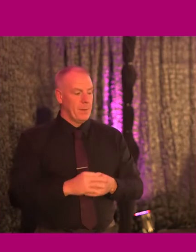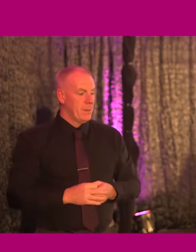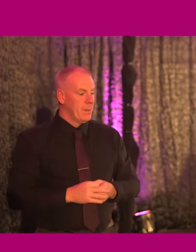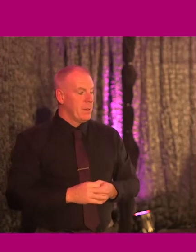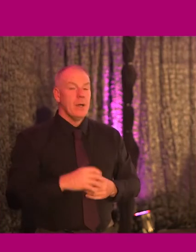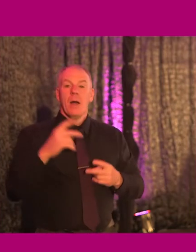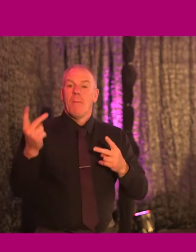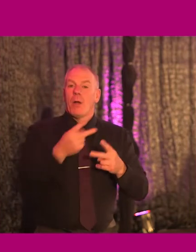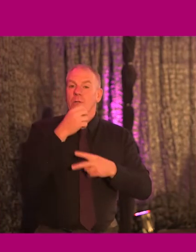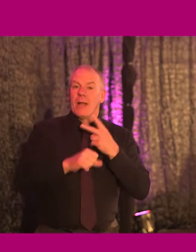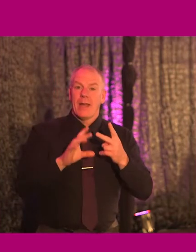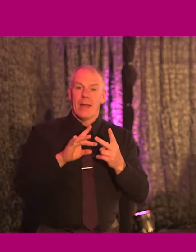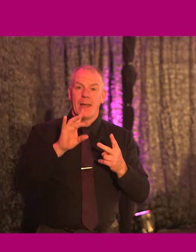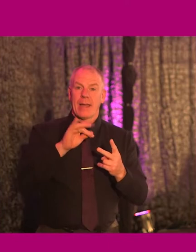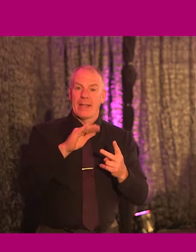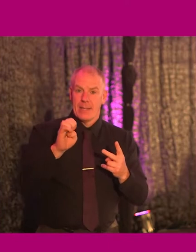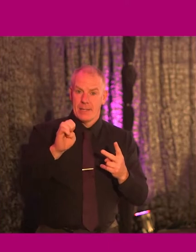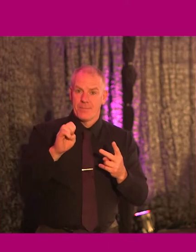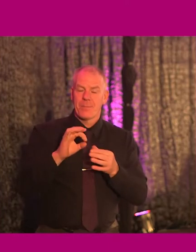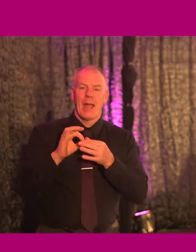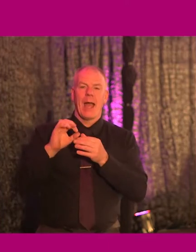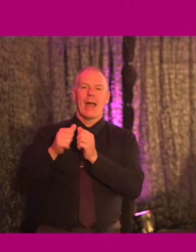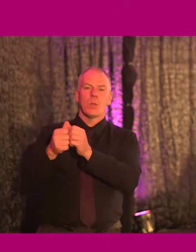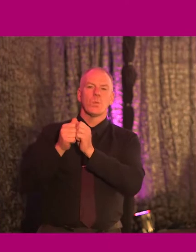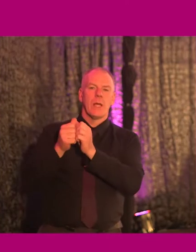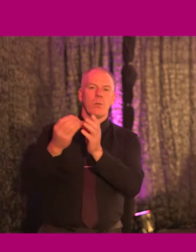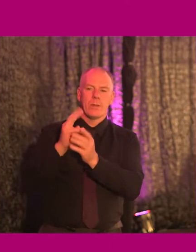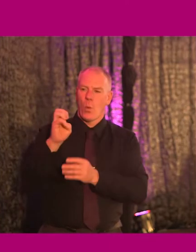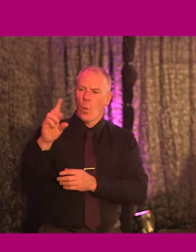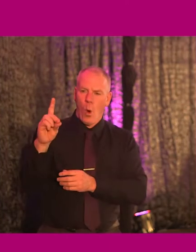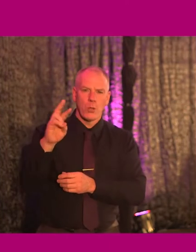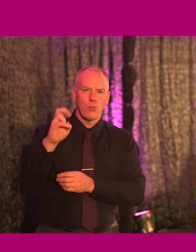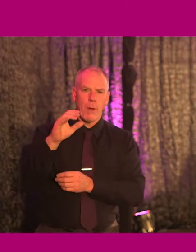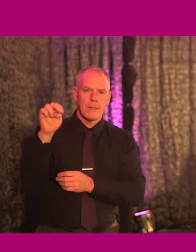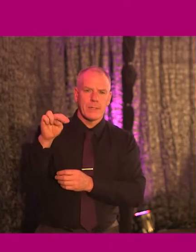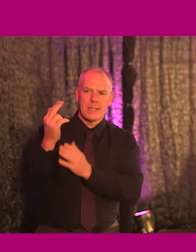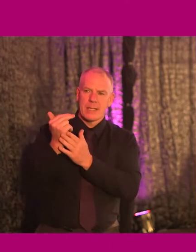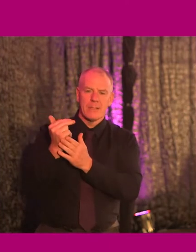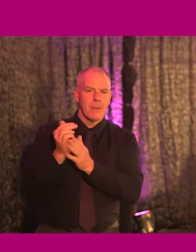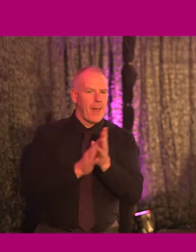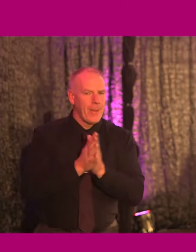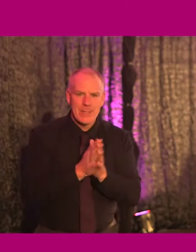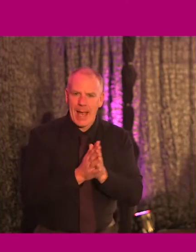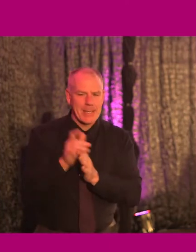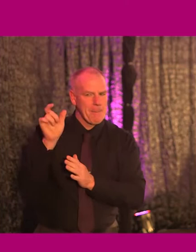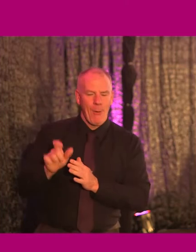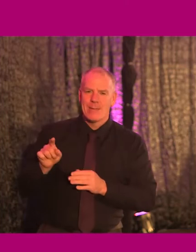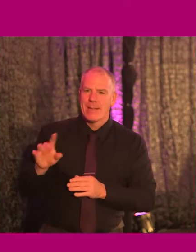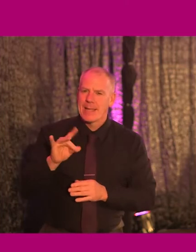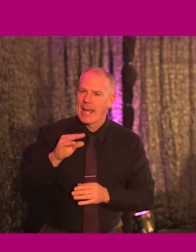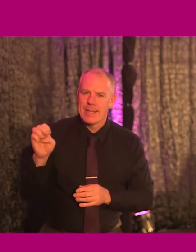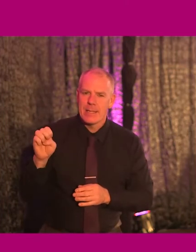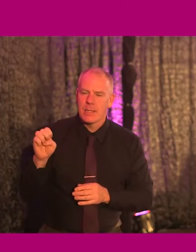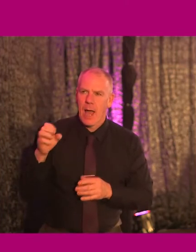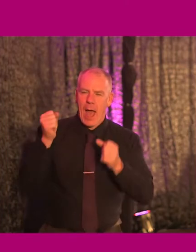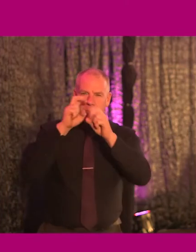Partnering with her today is Katie, an associate with Ward Robinson Design. She's an enthusiastic, efficient and organised designer. She has an excellent